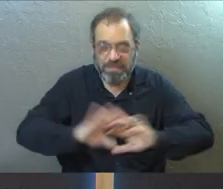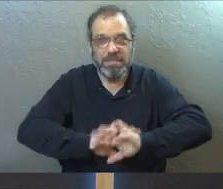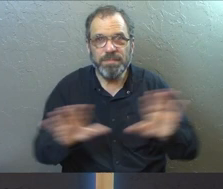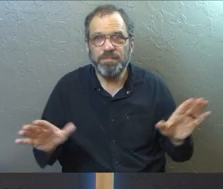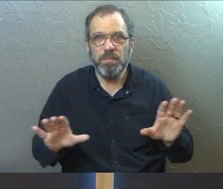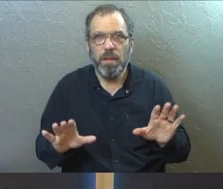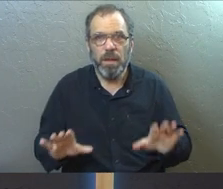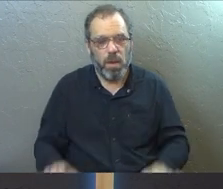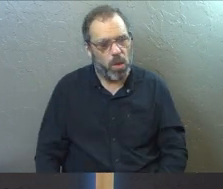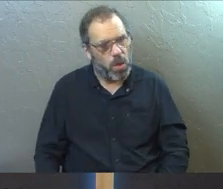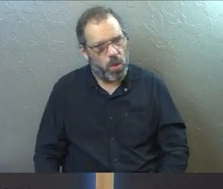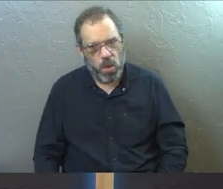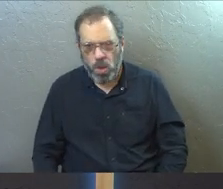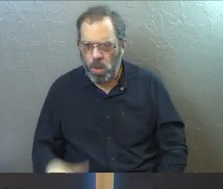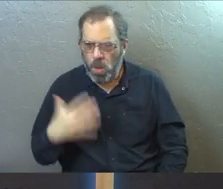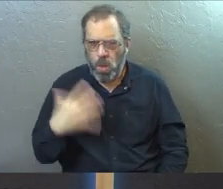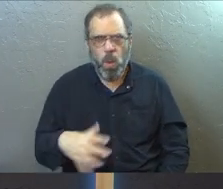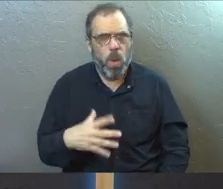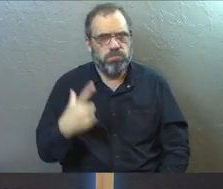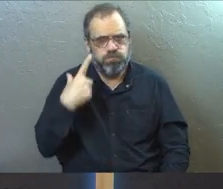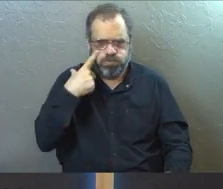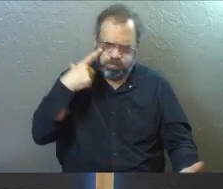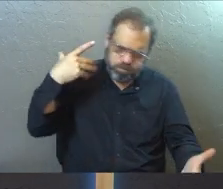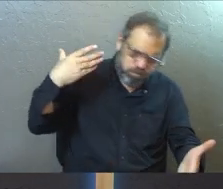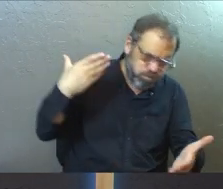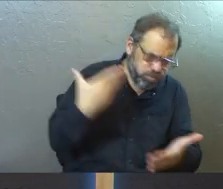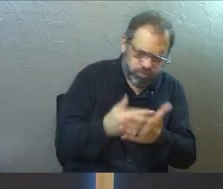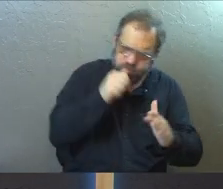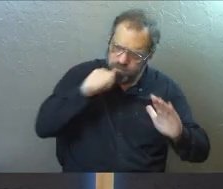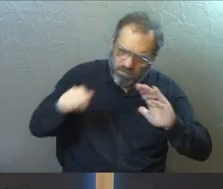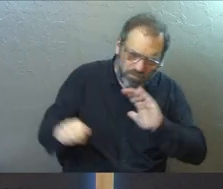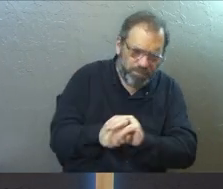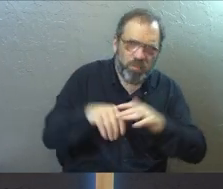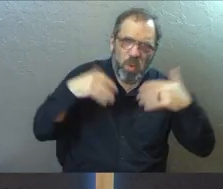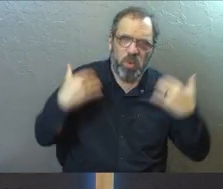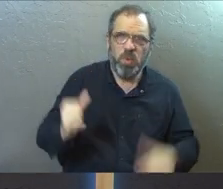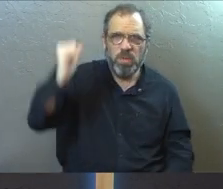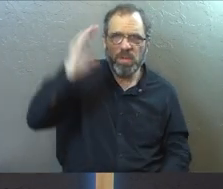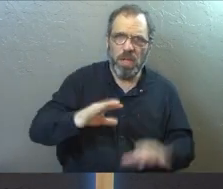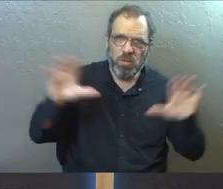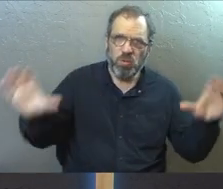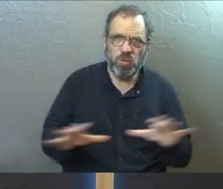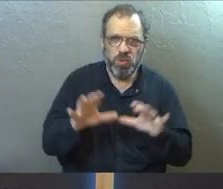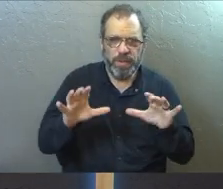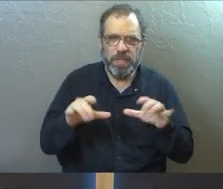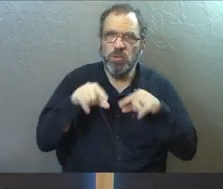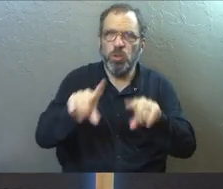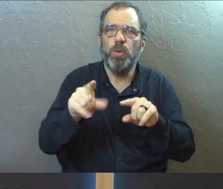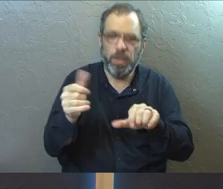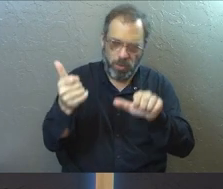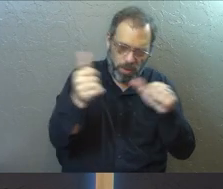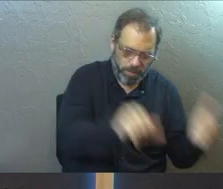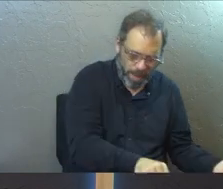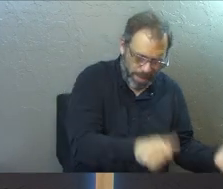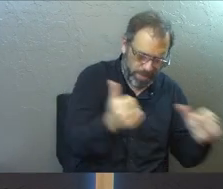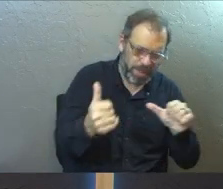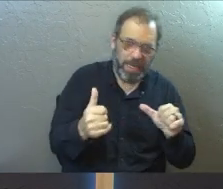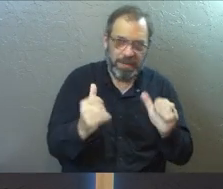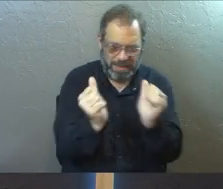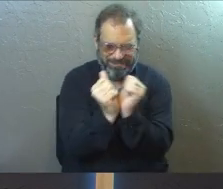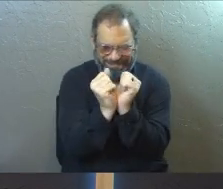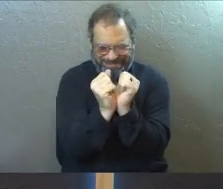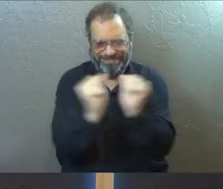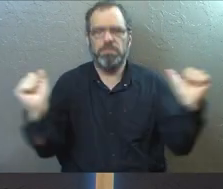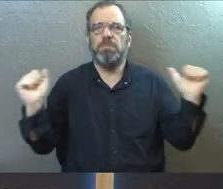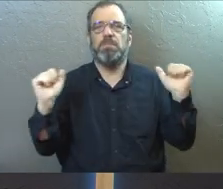life. Again, another massive supernatural mystery that God is doing during your baptism, that it would loosen